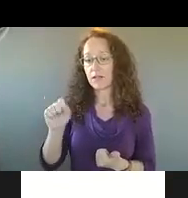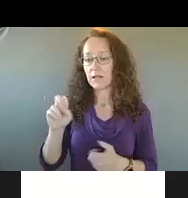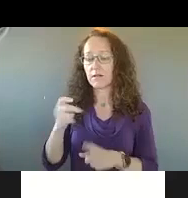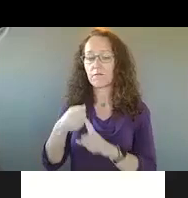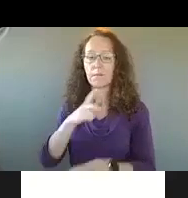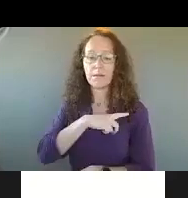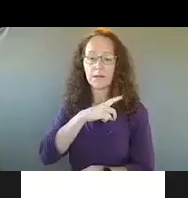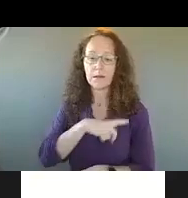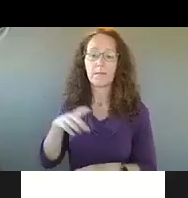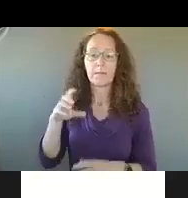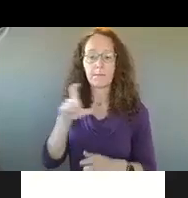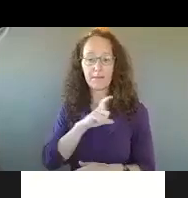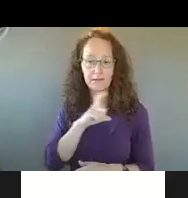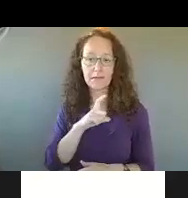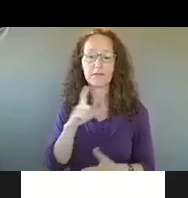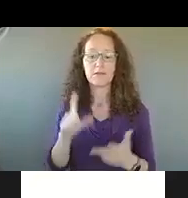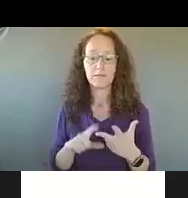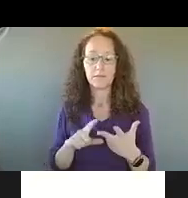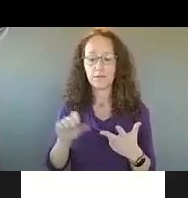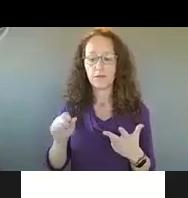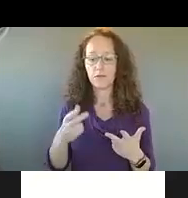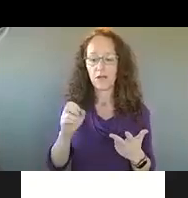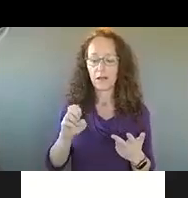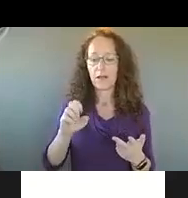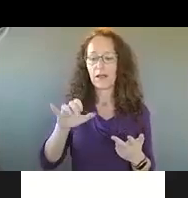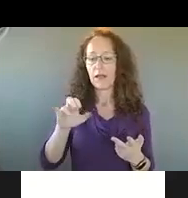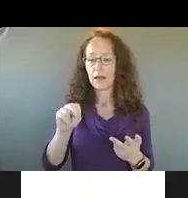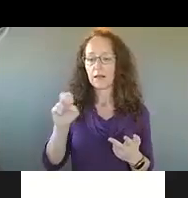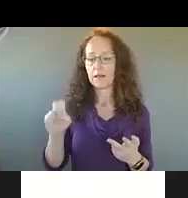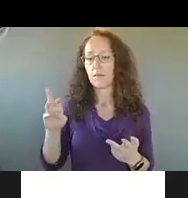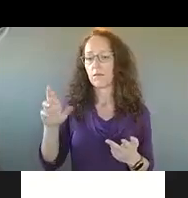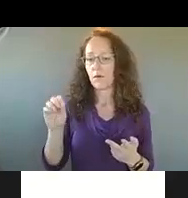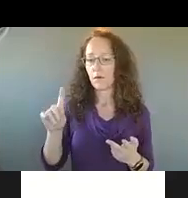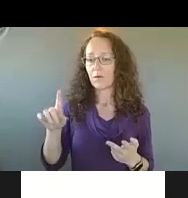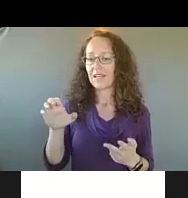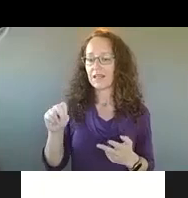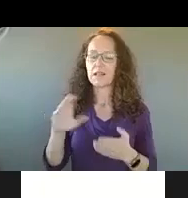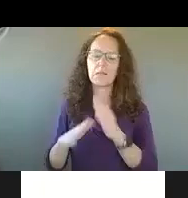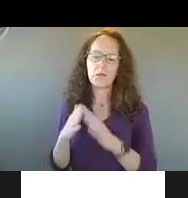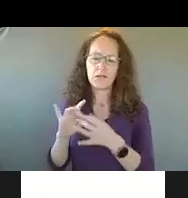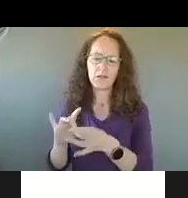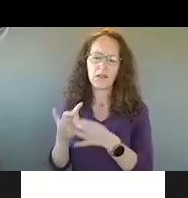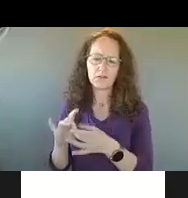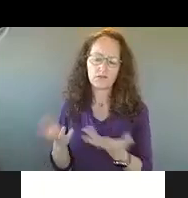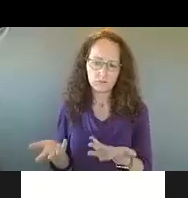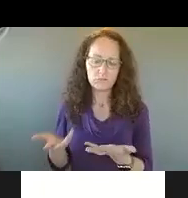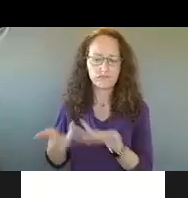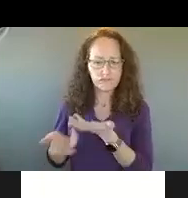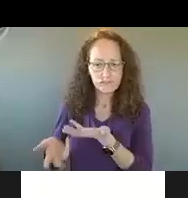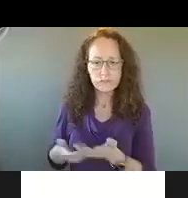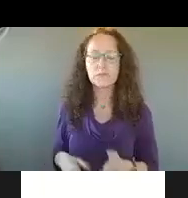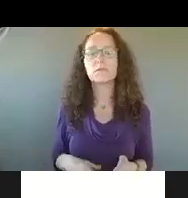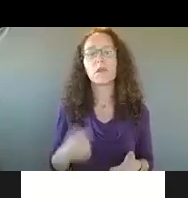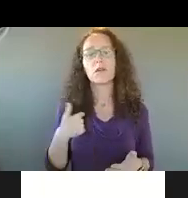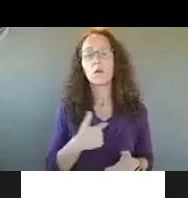Cheyenne Brodine from Neighborhood and Community Relations. And we will be giving an overview of kind